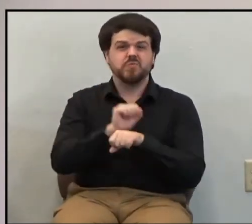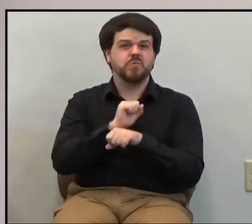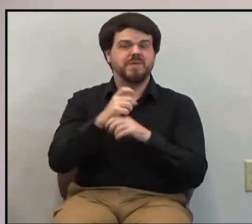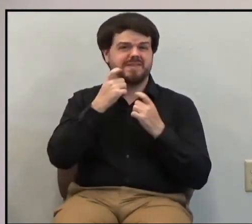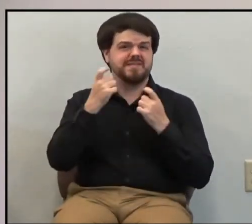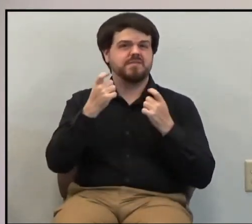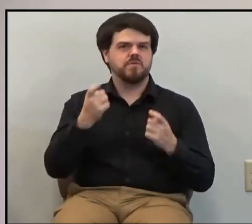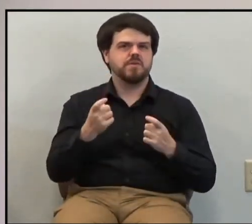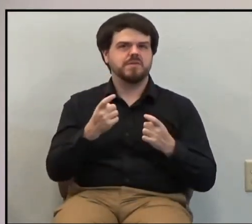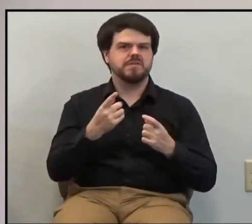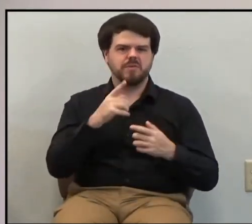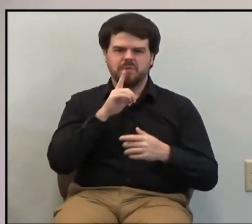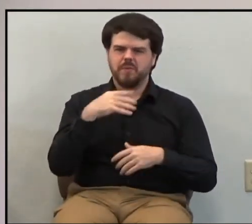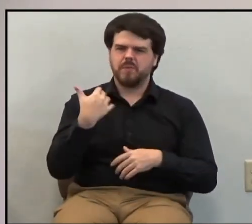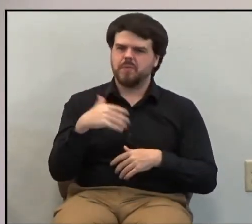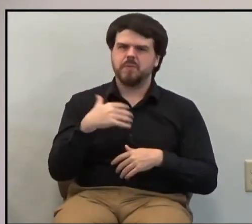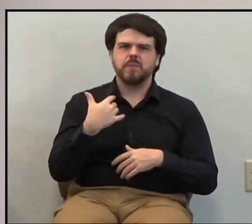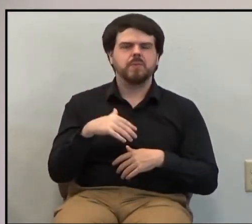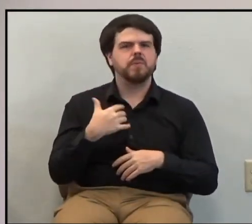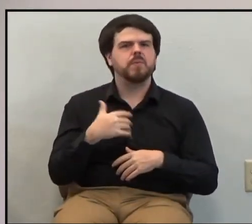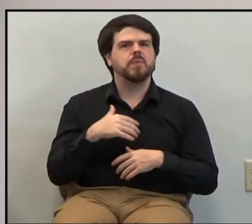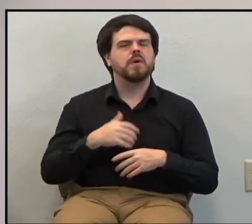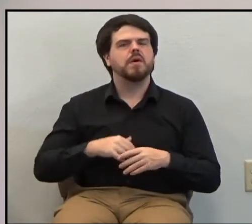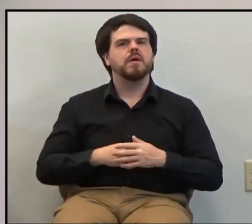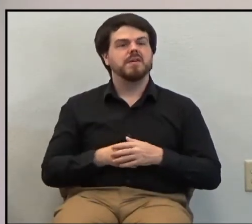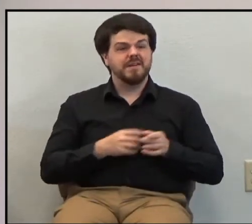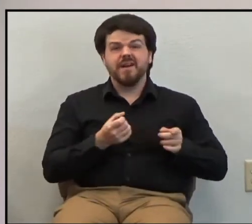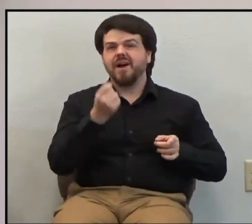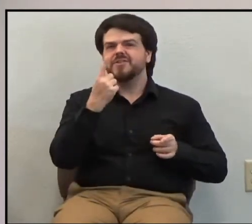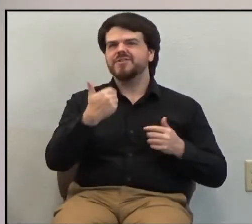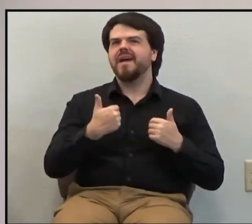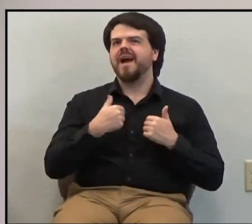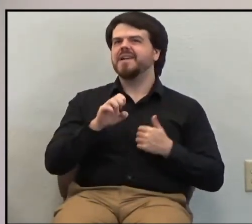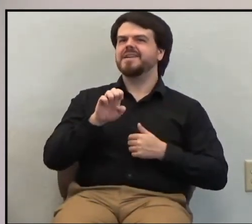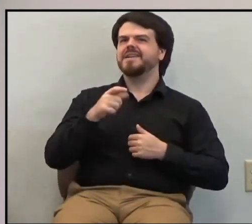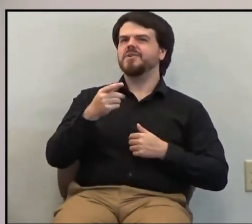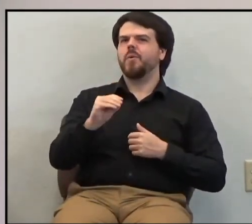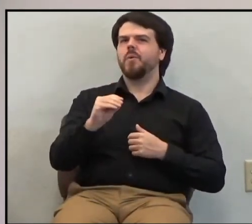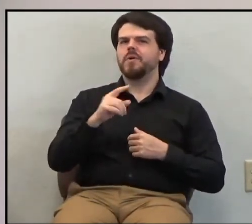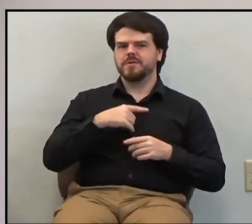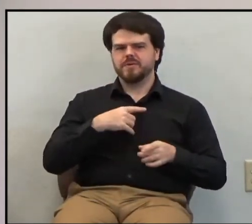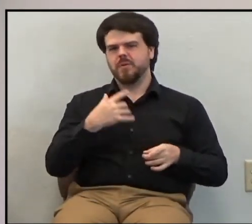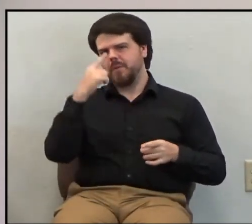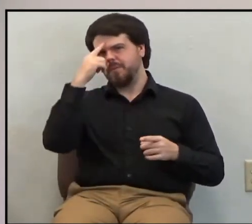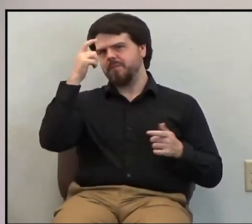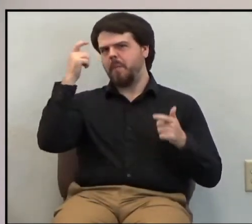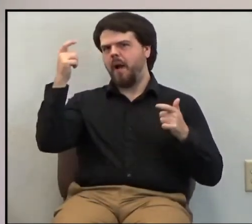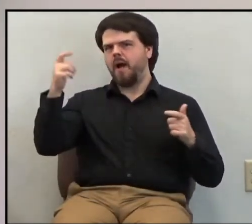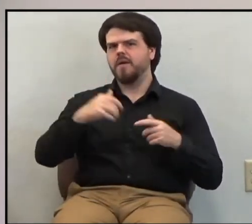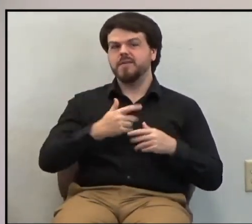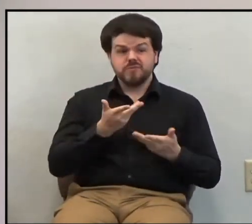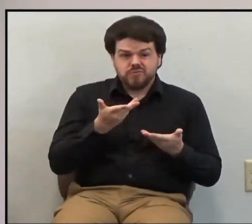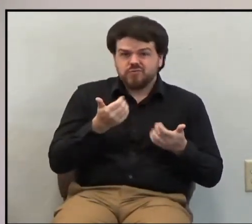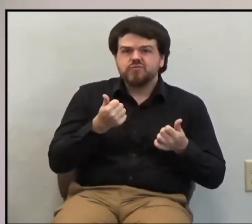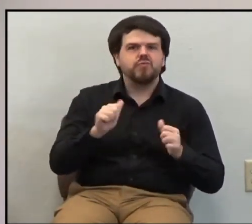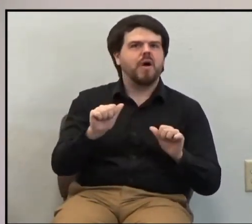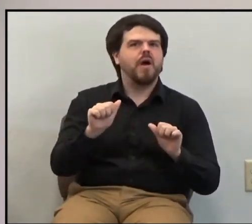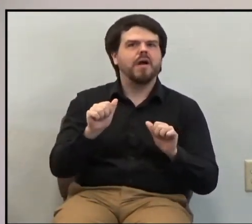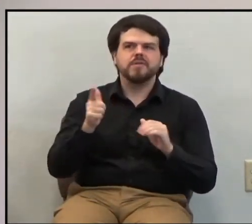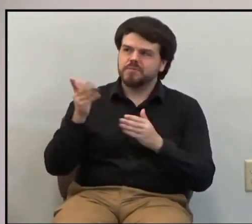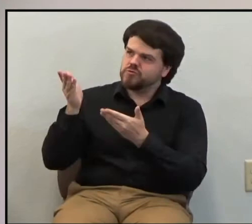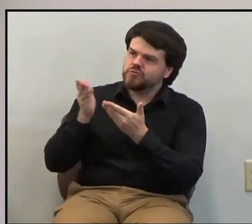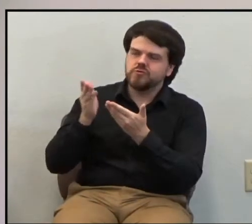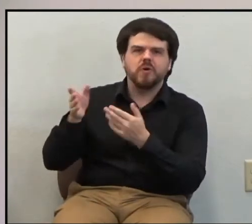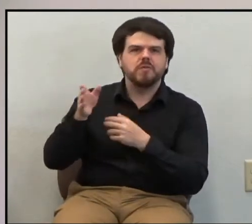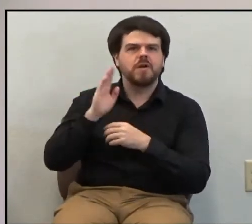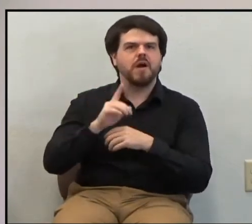have ate him up. He understood he had an ego, and he was trying to be the servant of God, the true